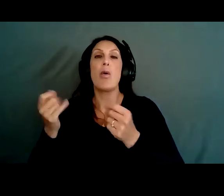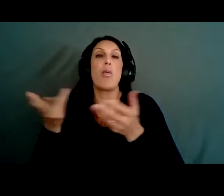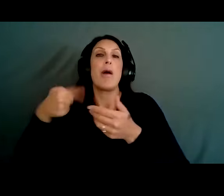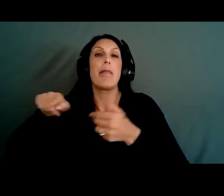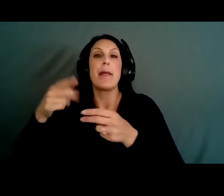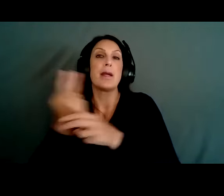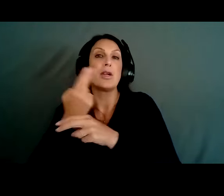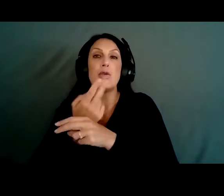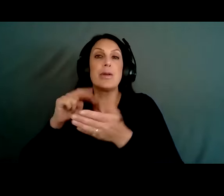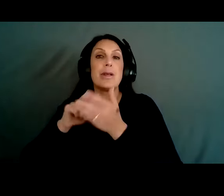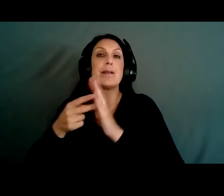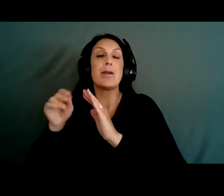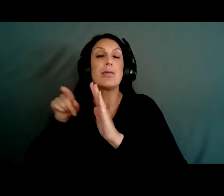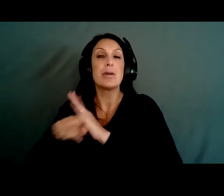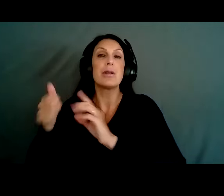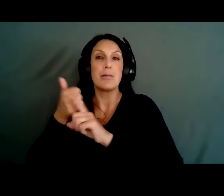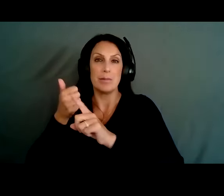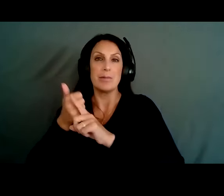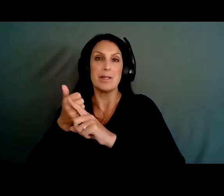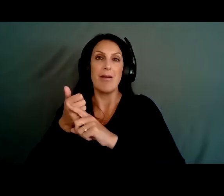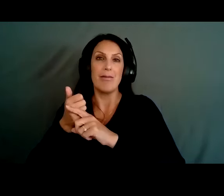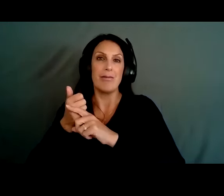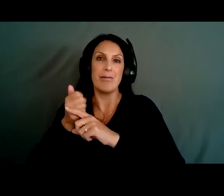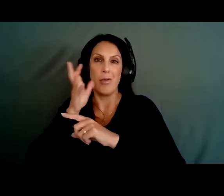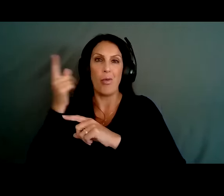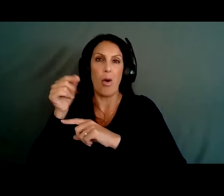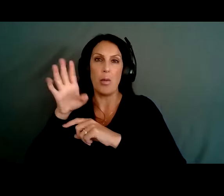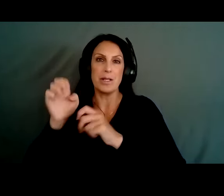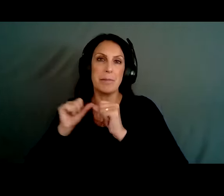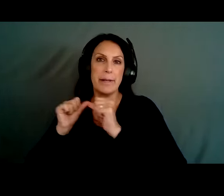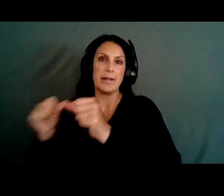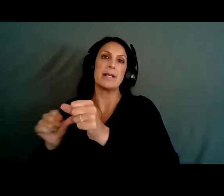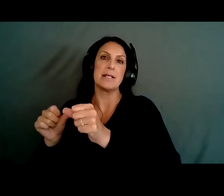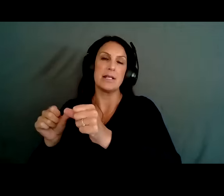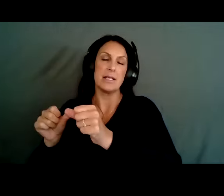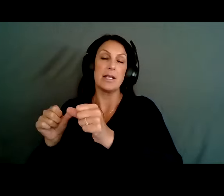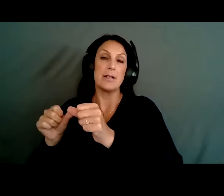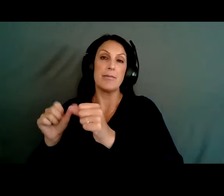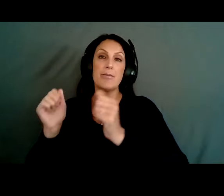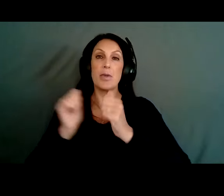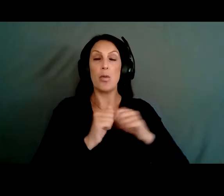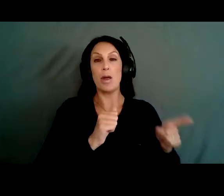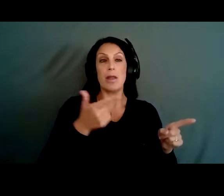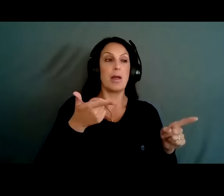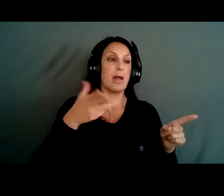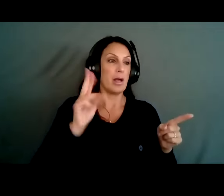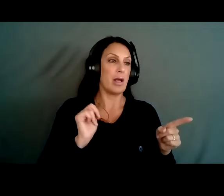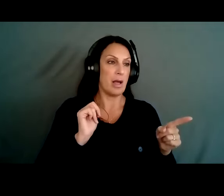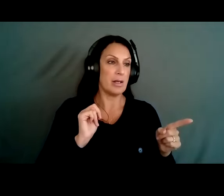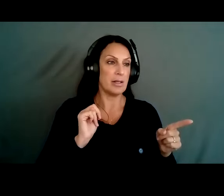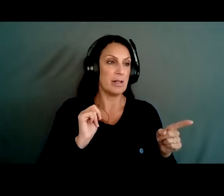the intent to die is fairly consistent. Now, that matters because with firearm suicide attempts,